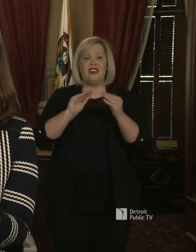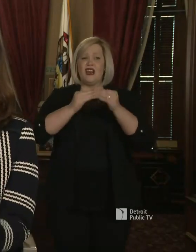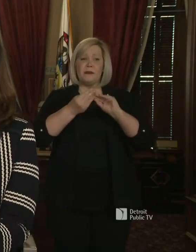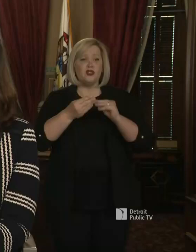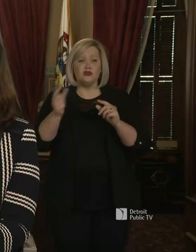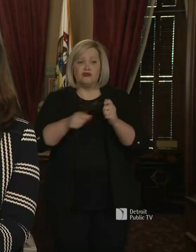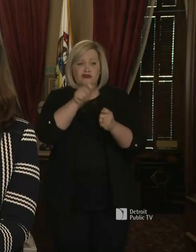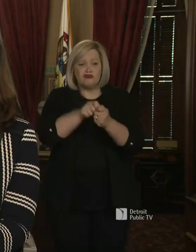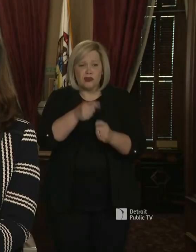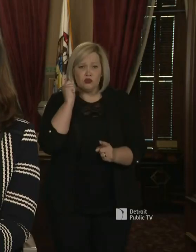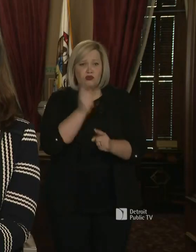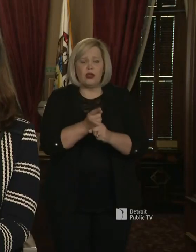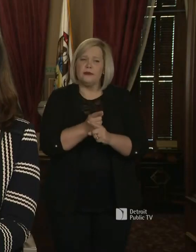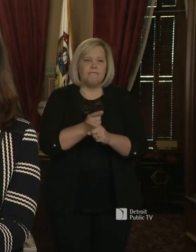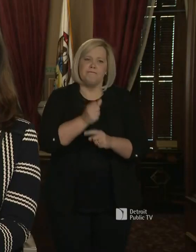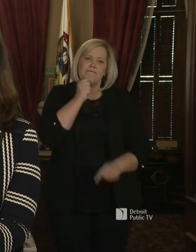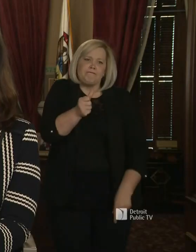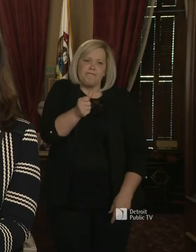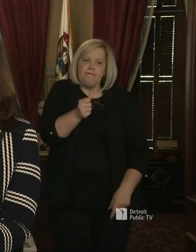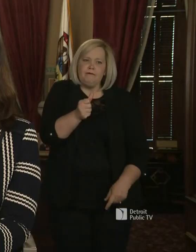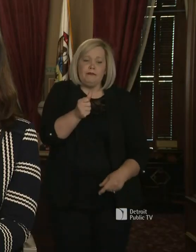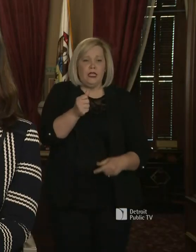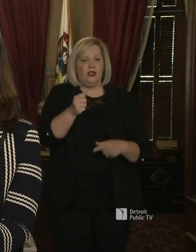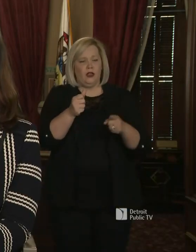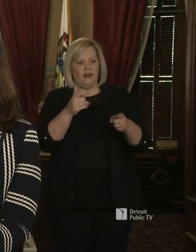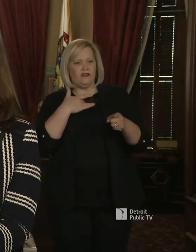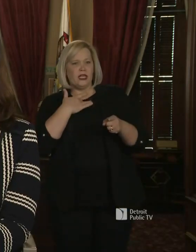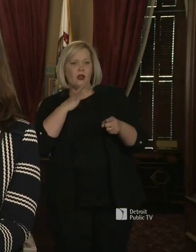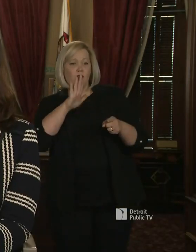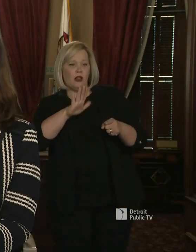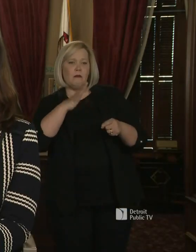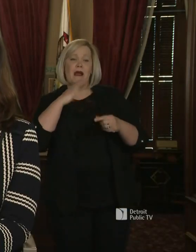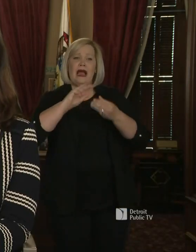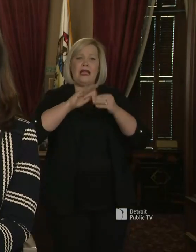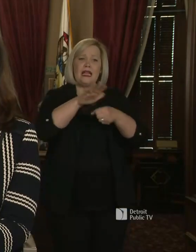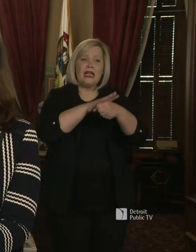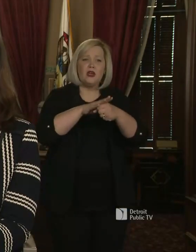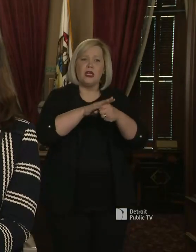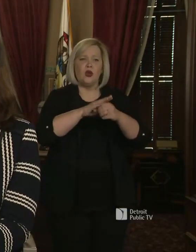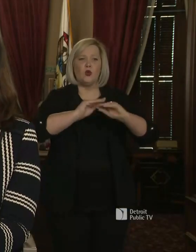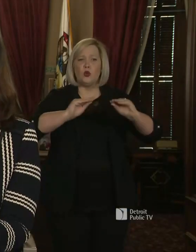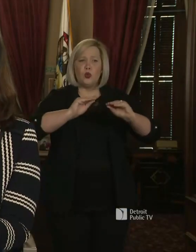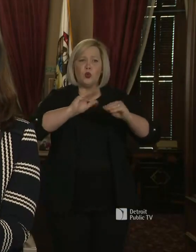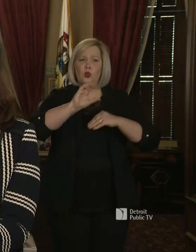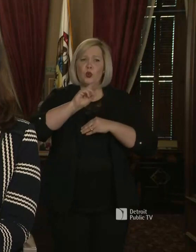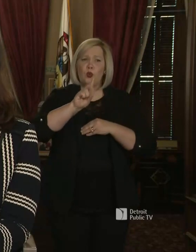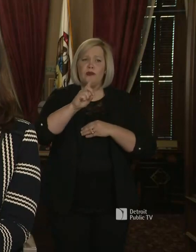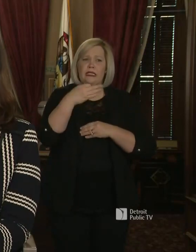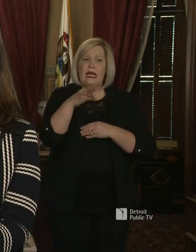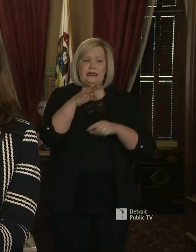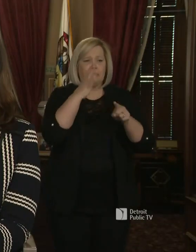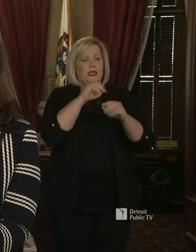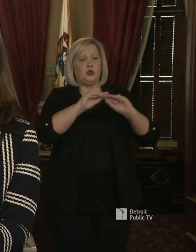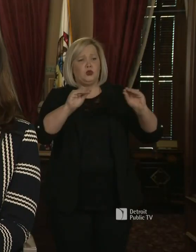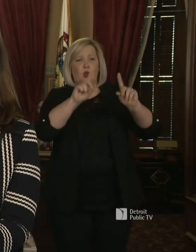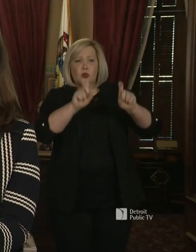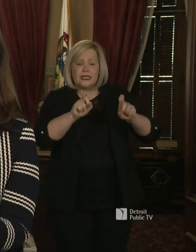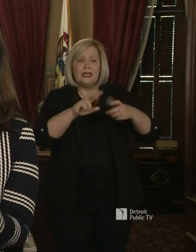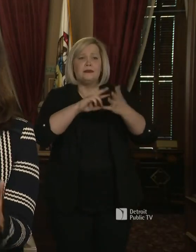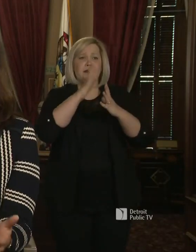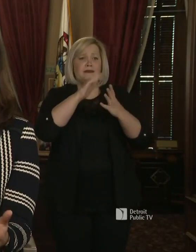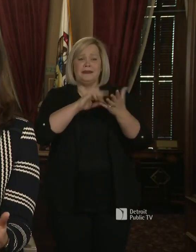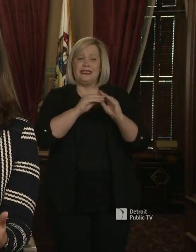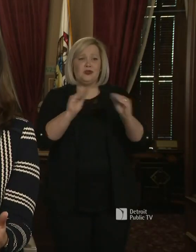skew the the information and give you a false sense of confidence or a false sense of where COVID-19 has already spread.